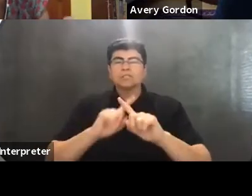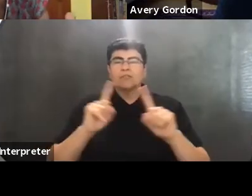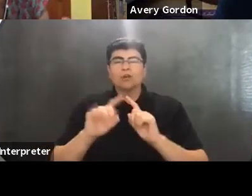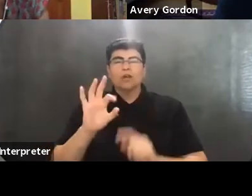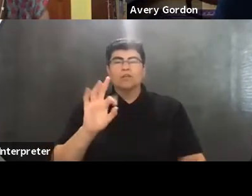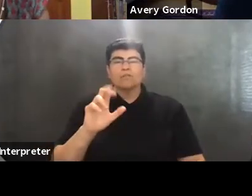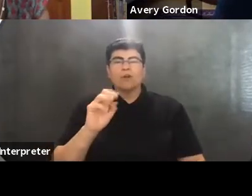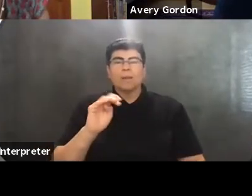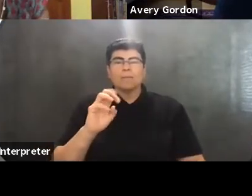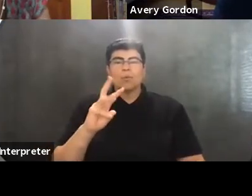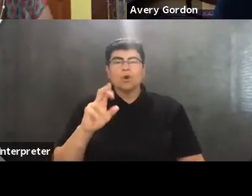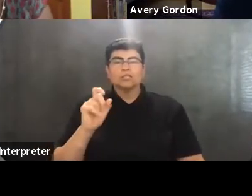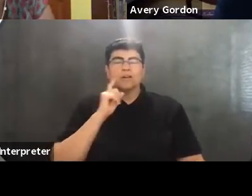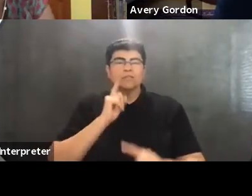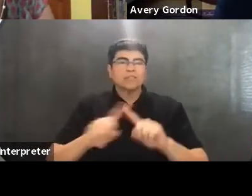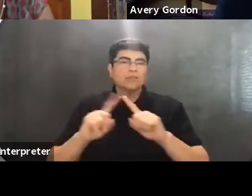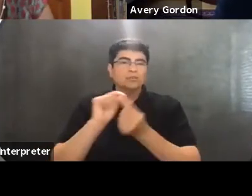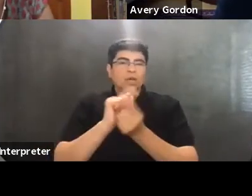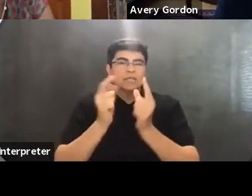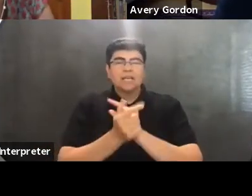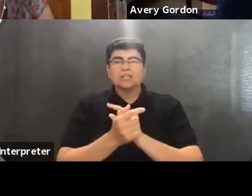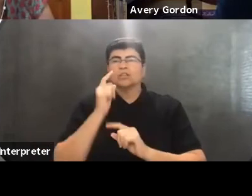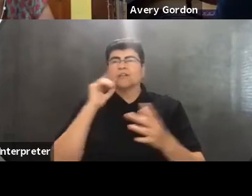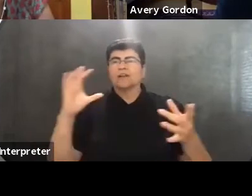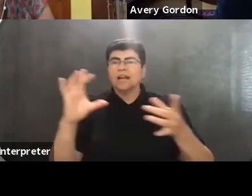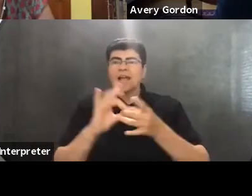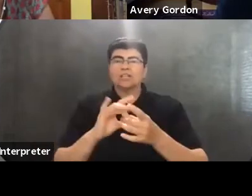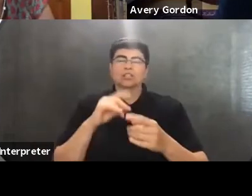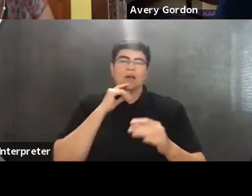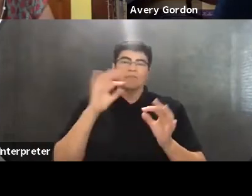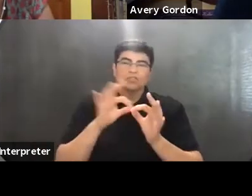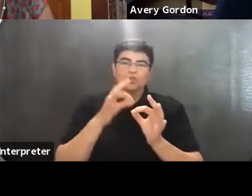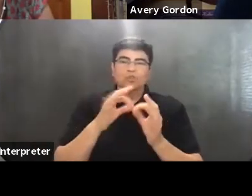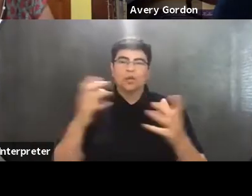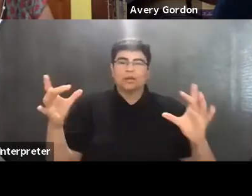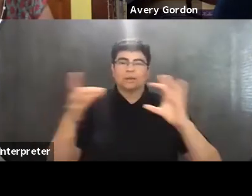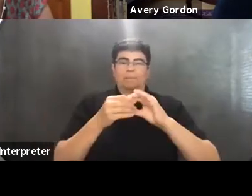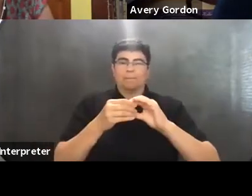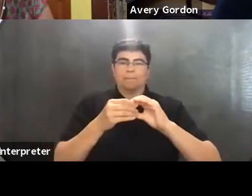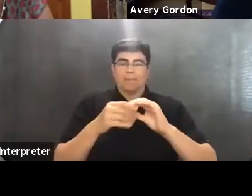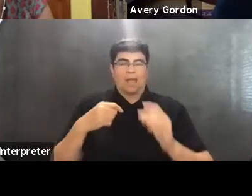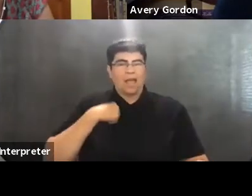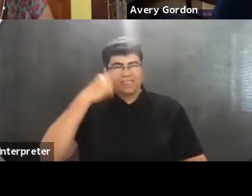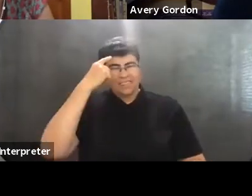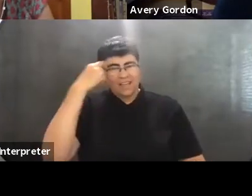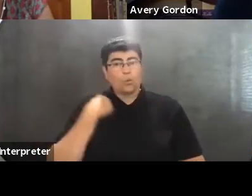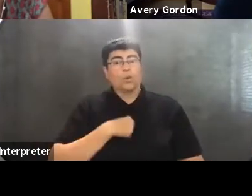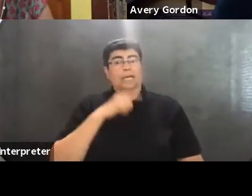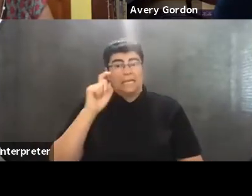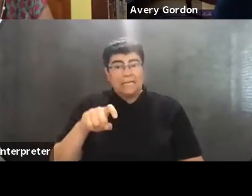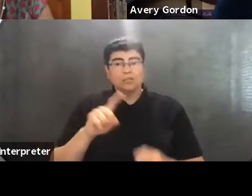mutual translation, of connection, of suturing. And I think that we need to be able to repurpose